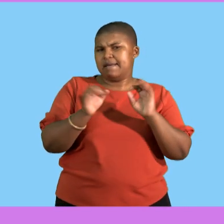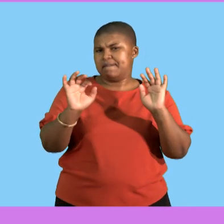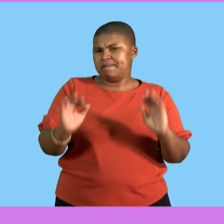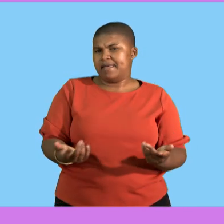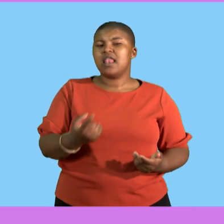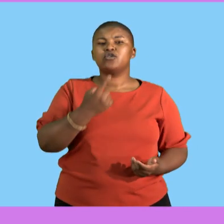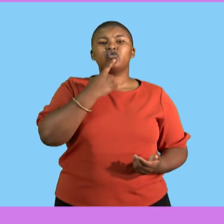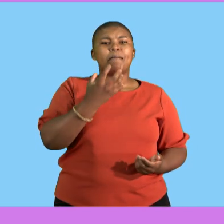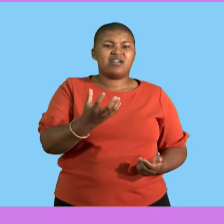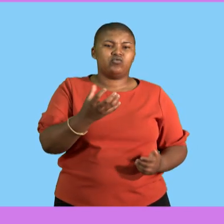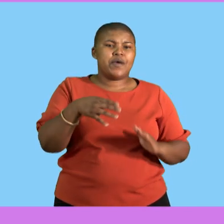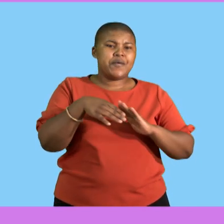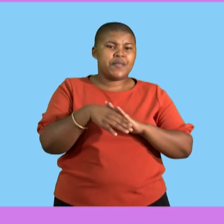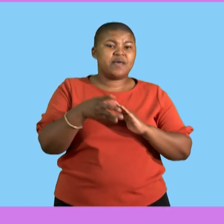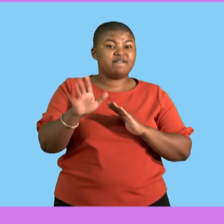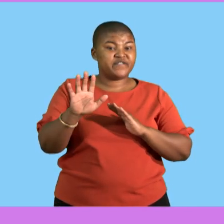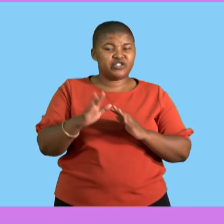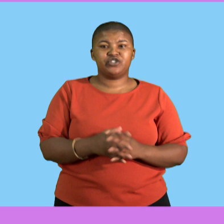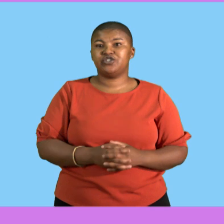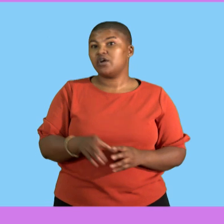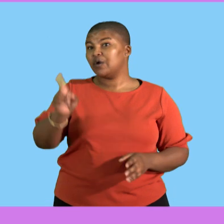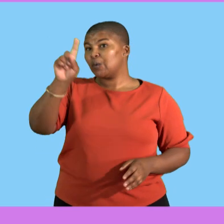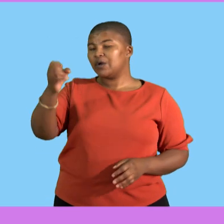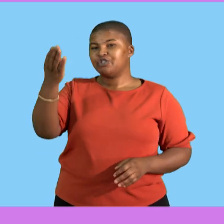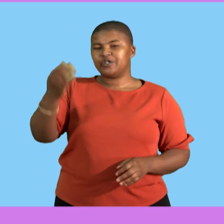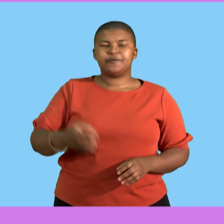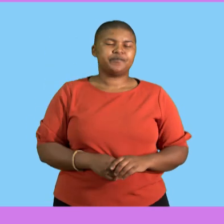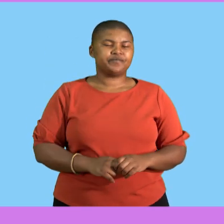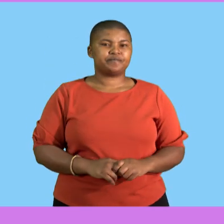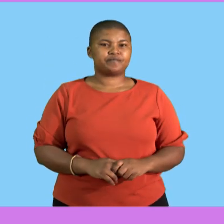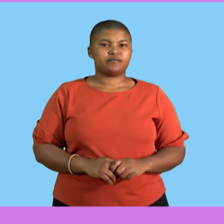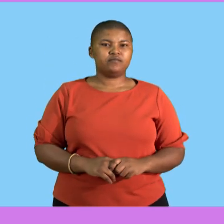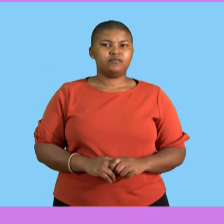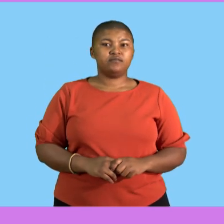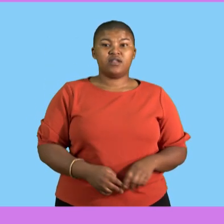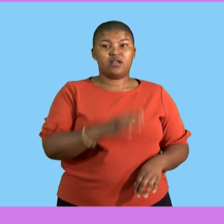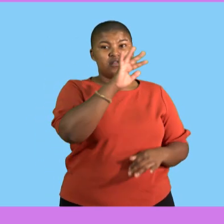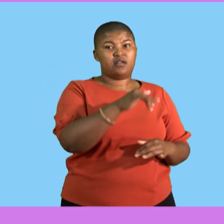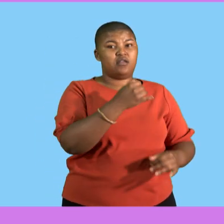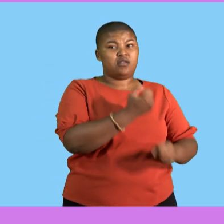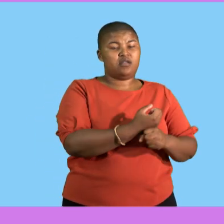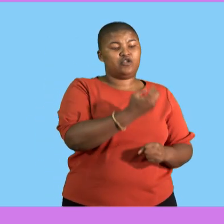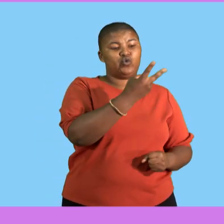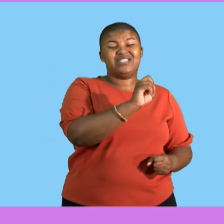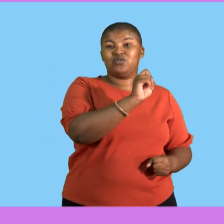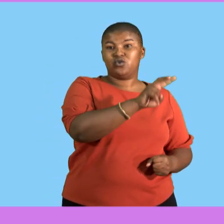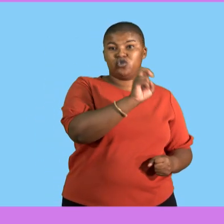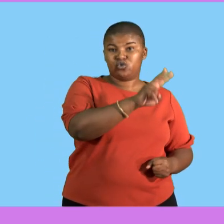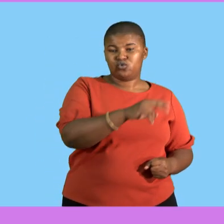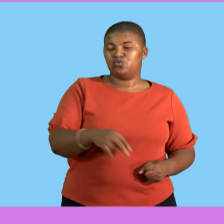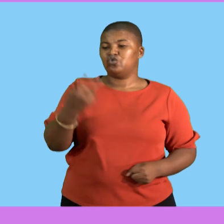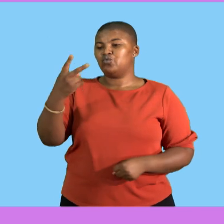tomatoes. Let's look at the questions. What is the difference in the cost of coffee in June